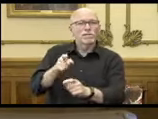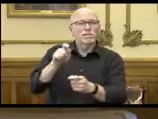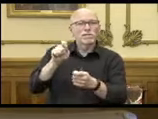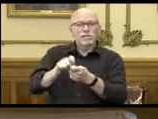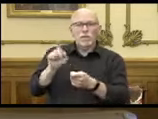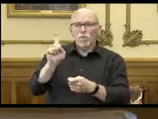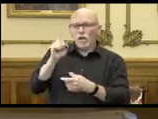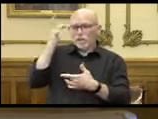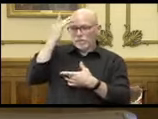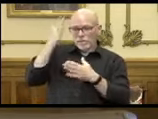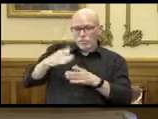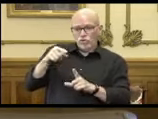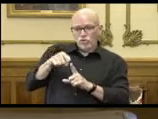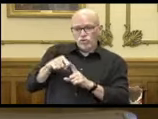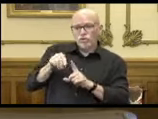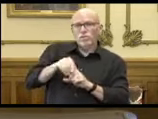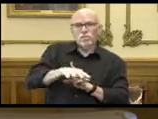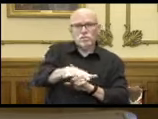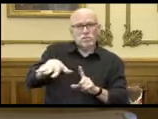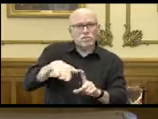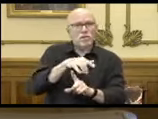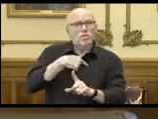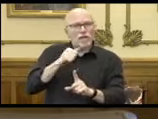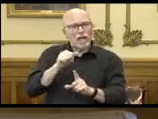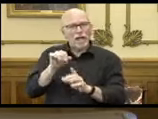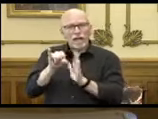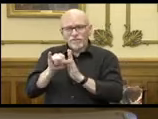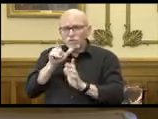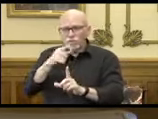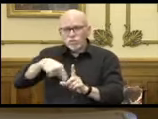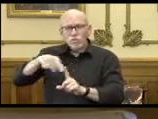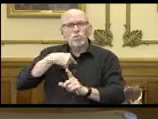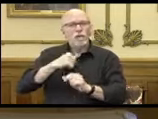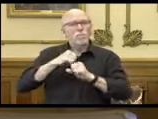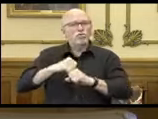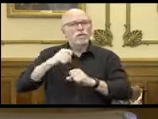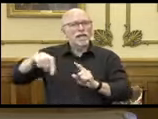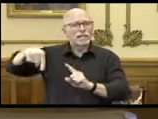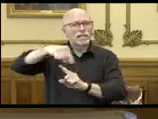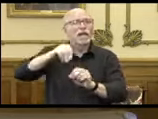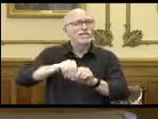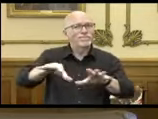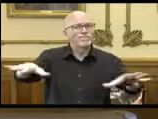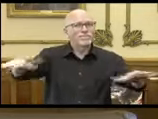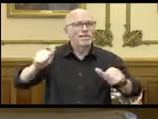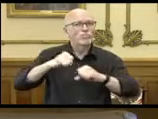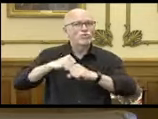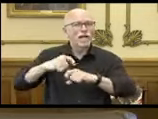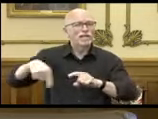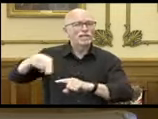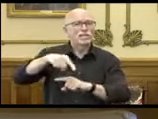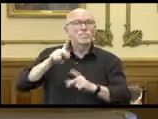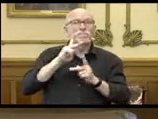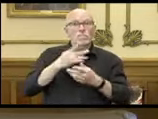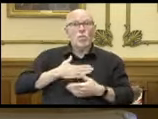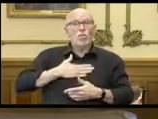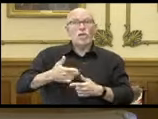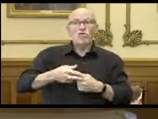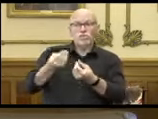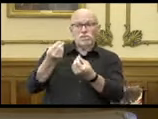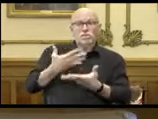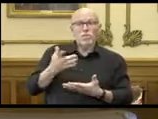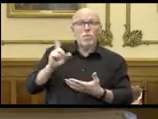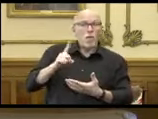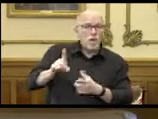of an infection and to notify individuals so that they could protect others from COVID. Having people willing to tell us where they